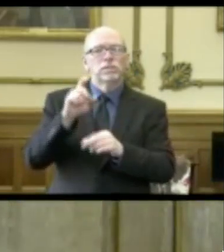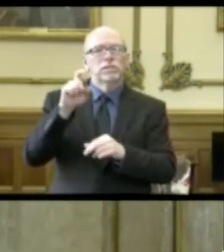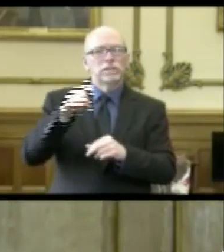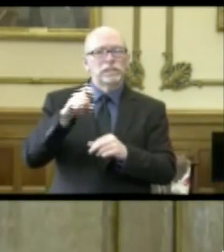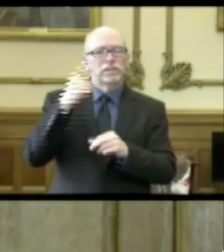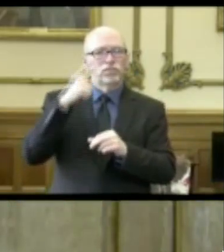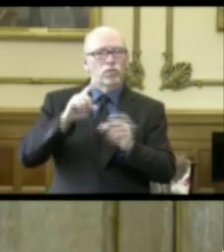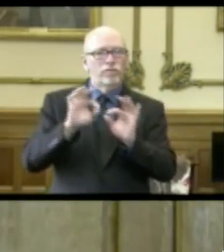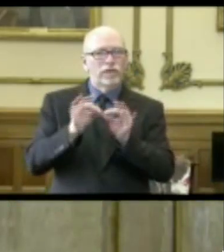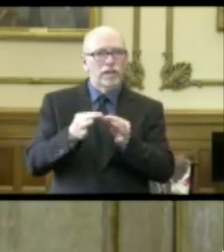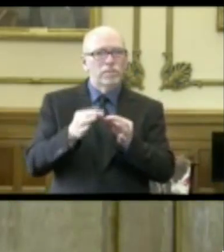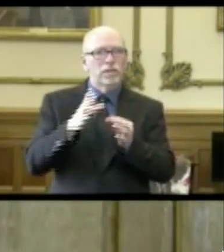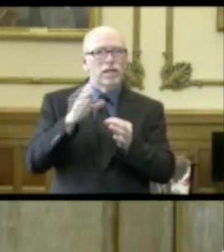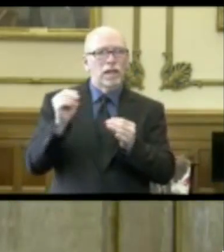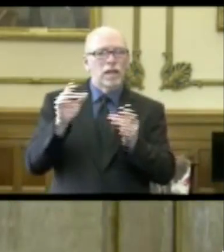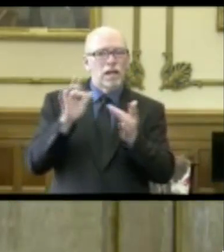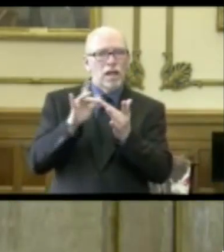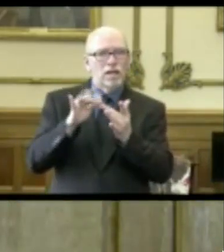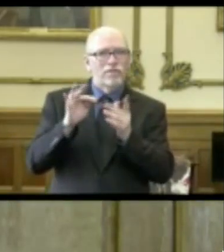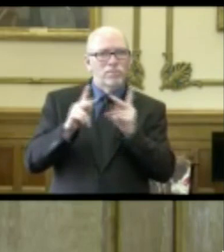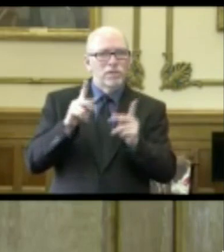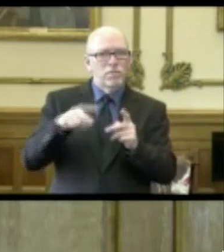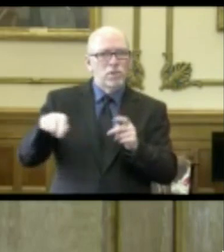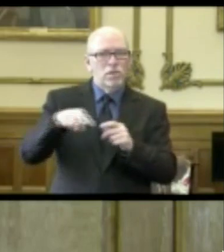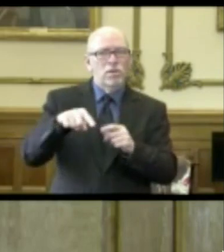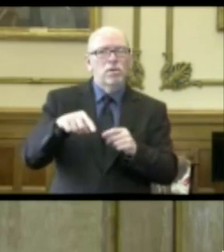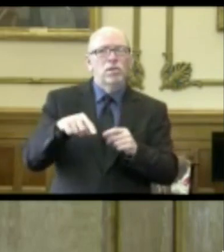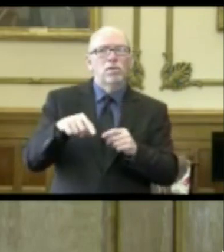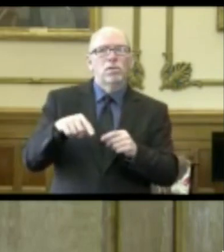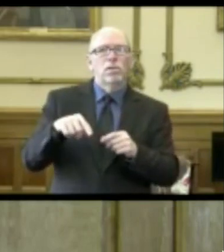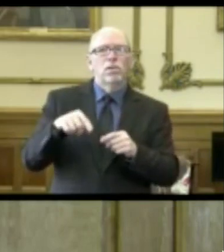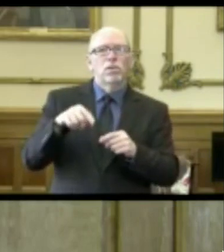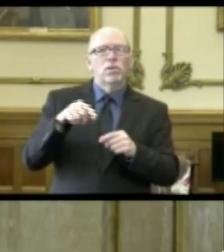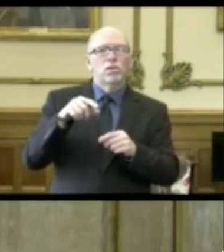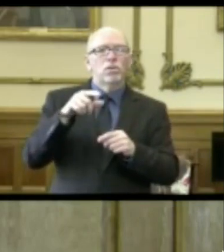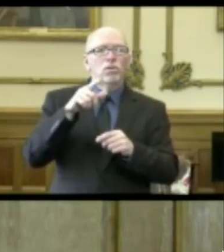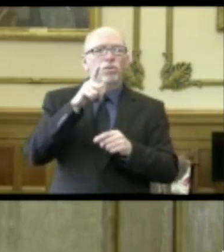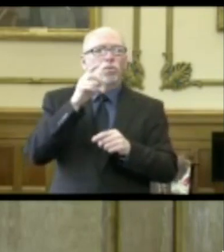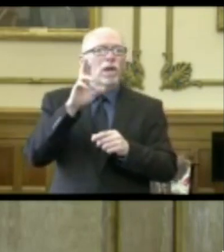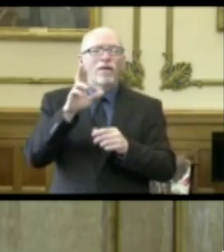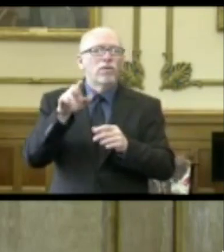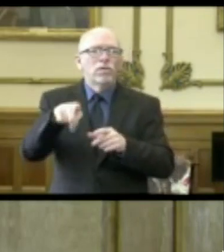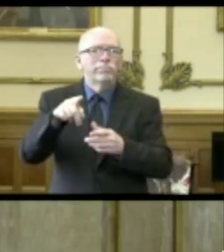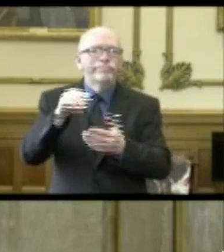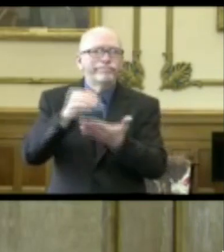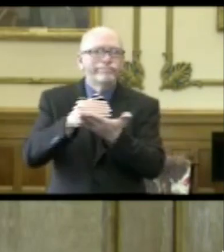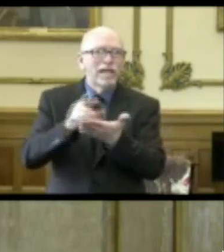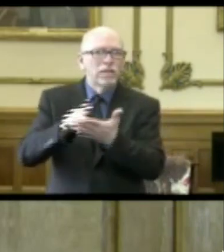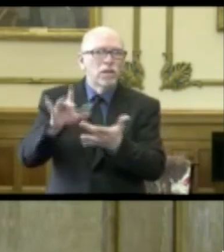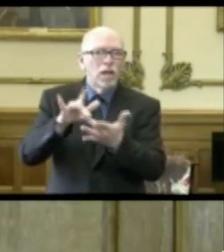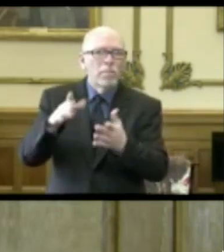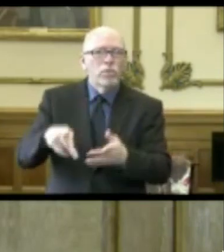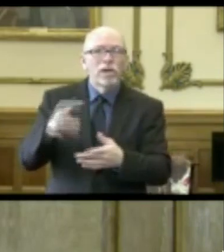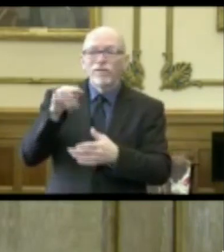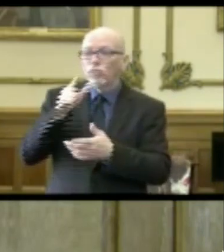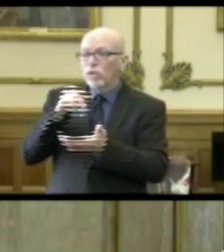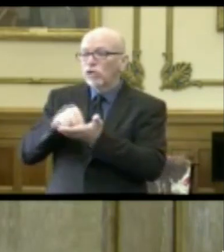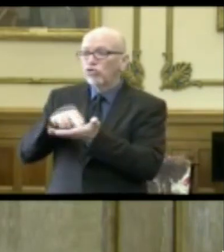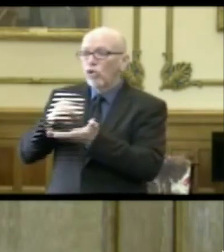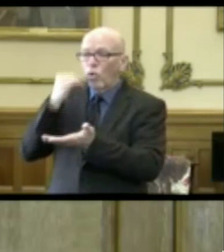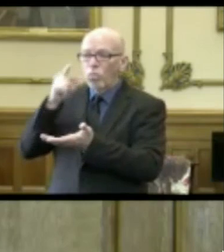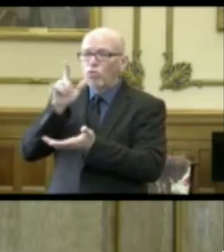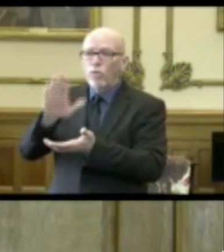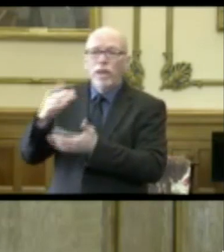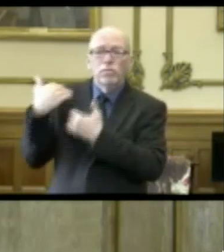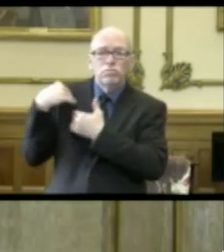for families and contacts of individuals, whoever's been listed as that contact, that family member for an individual in a long-term care facility